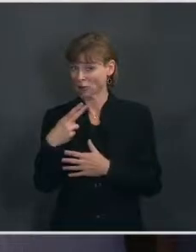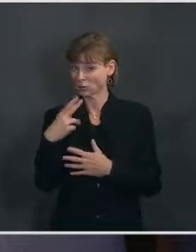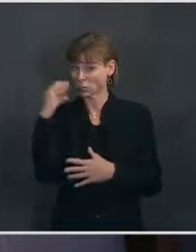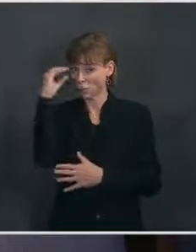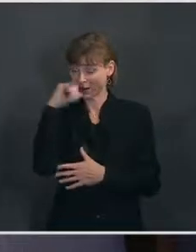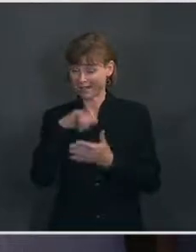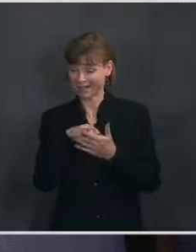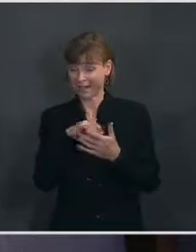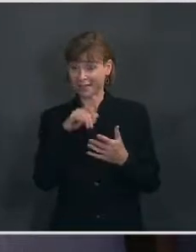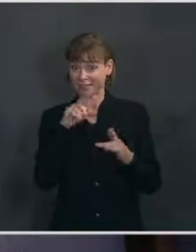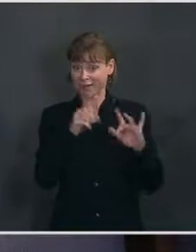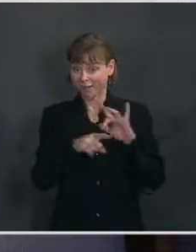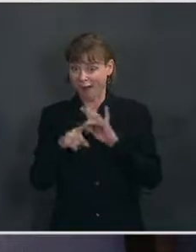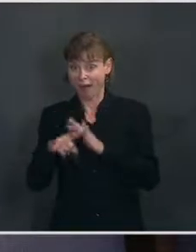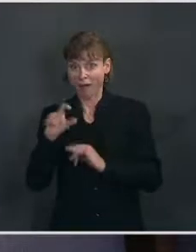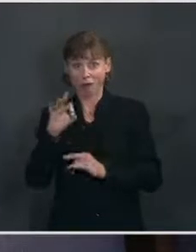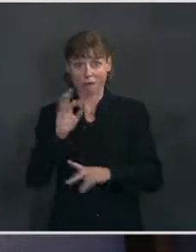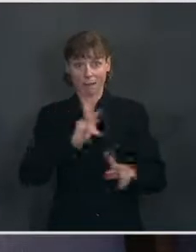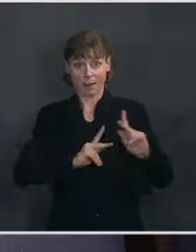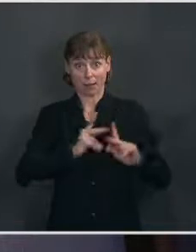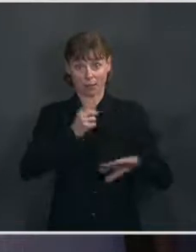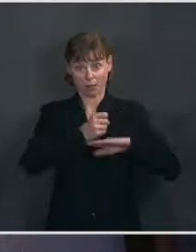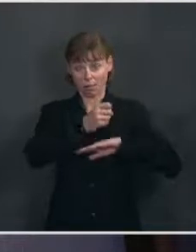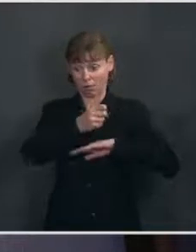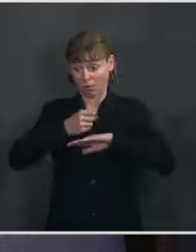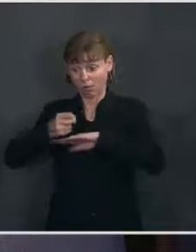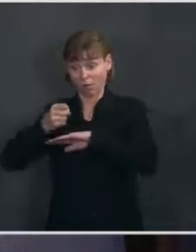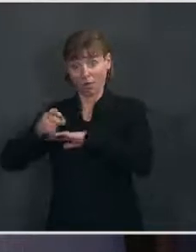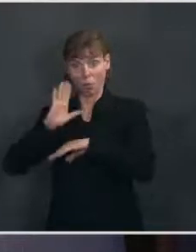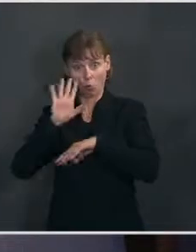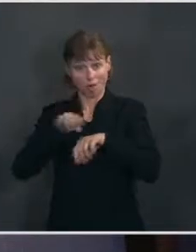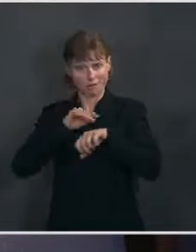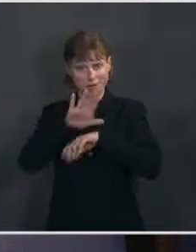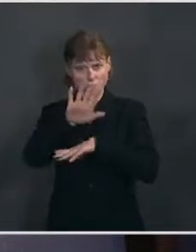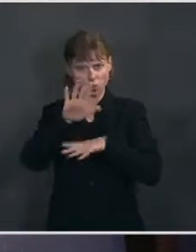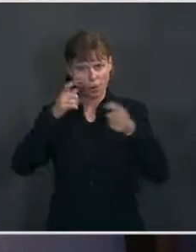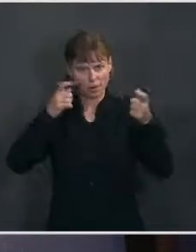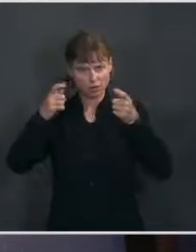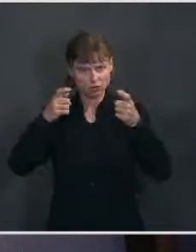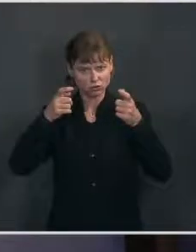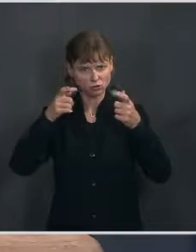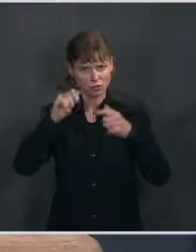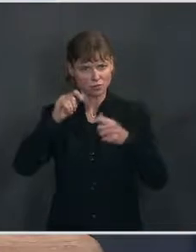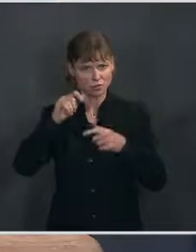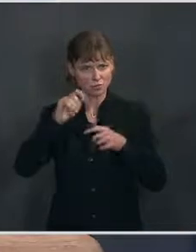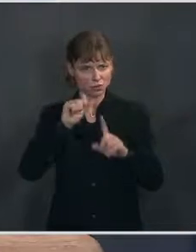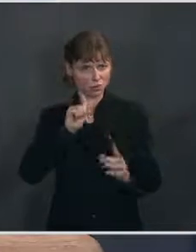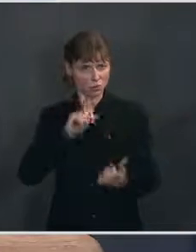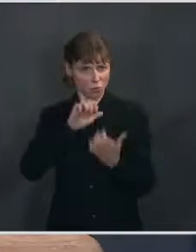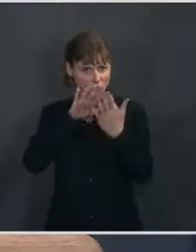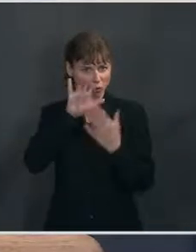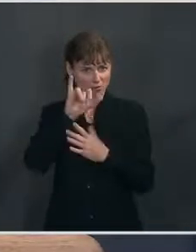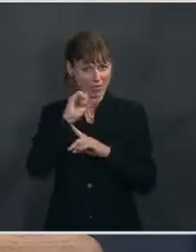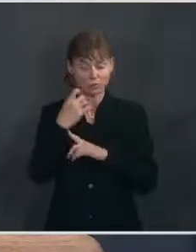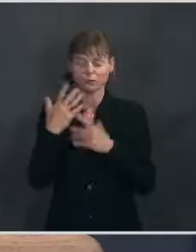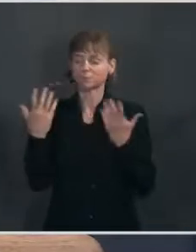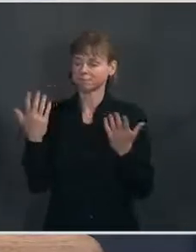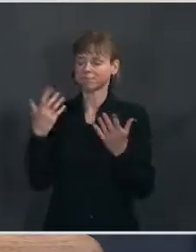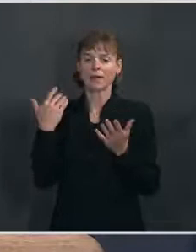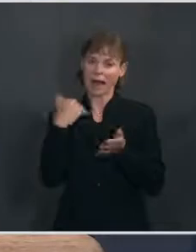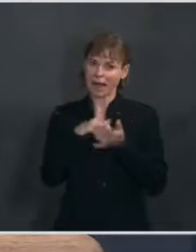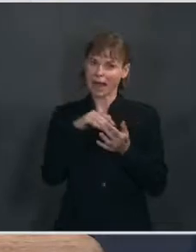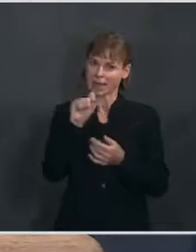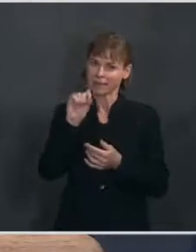officials in place is affecting your administration's approach to this situation? Well, again, the SEC is looking